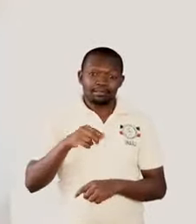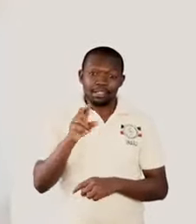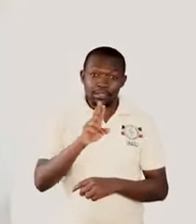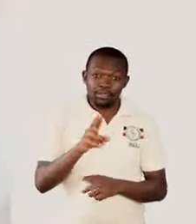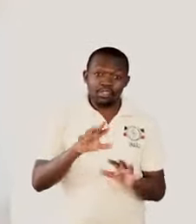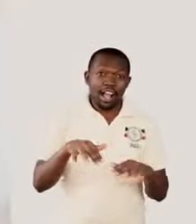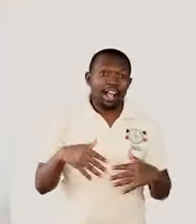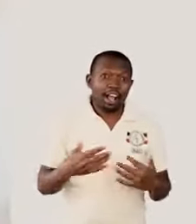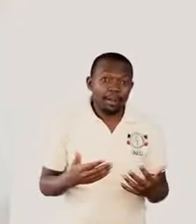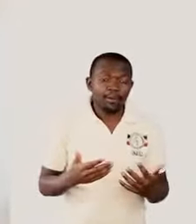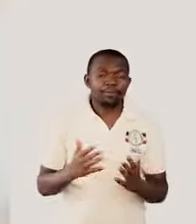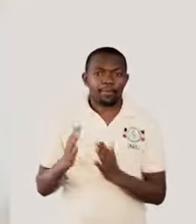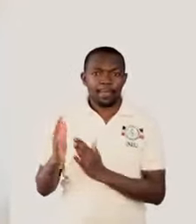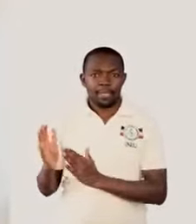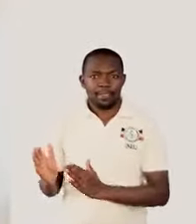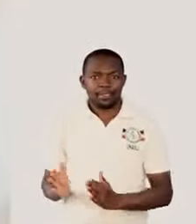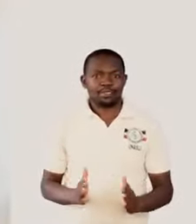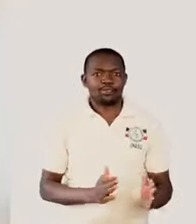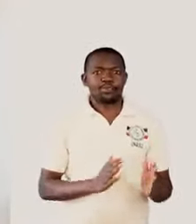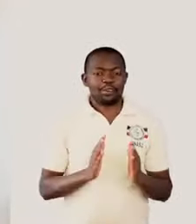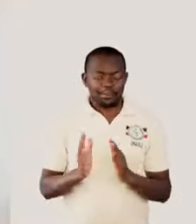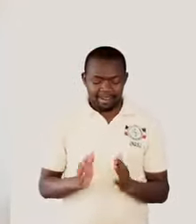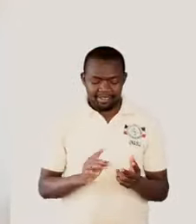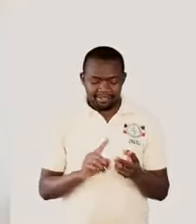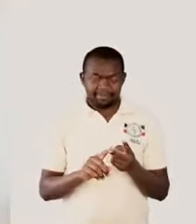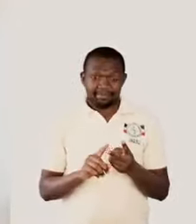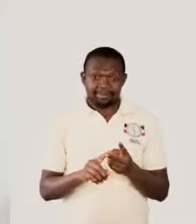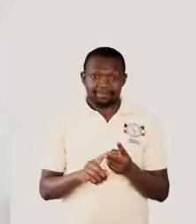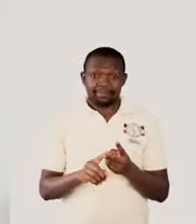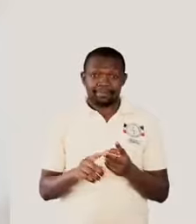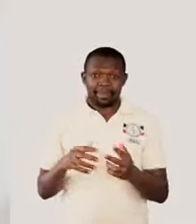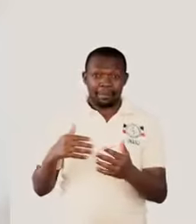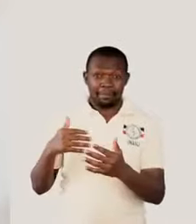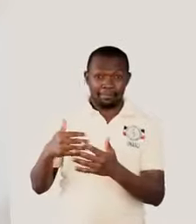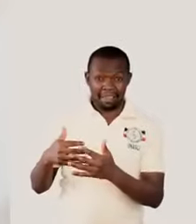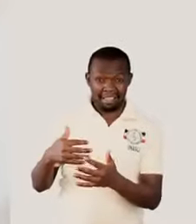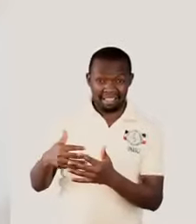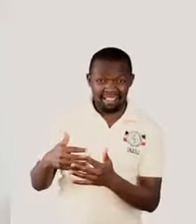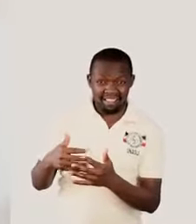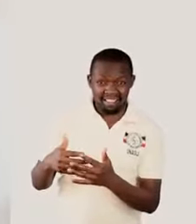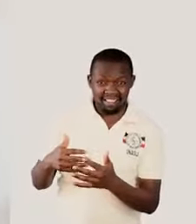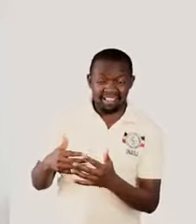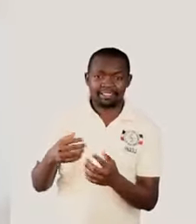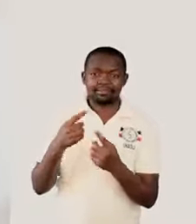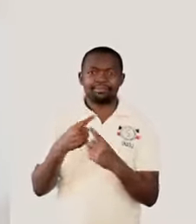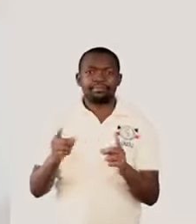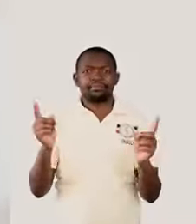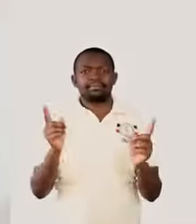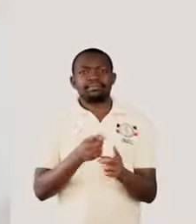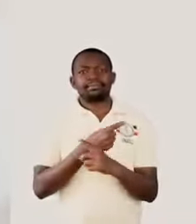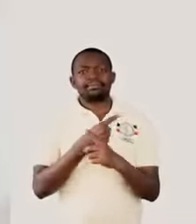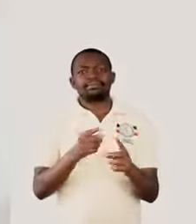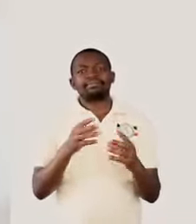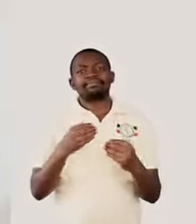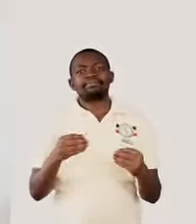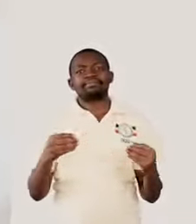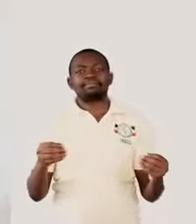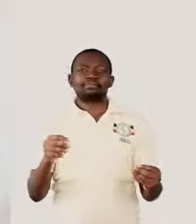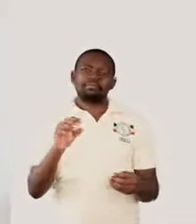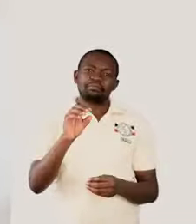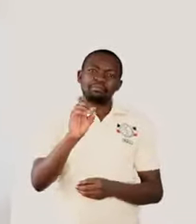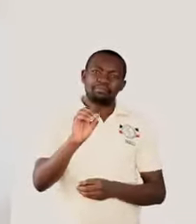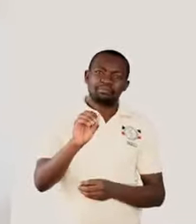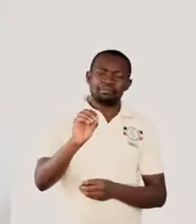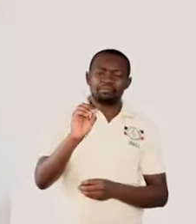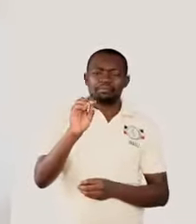prepare, to manufacture a variety of objects, a variety of materials that we use